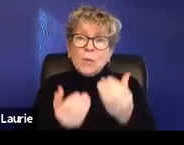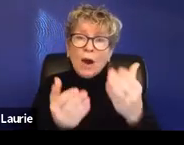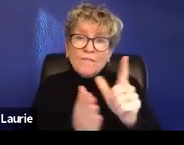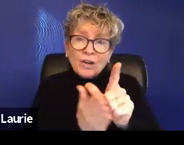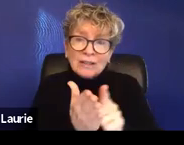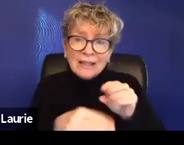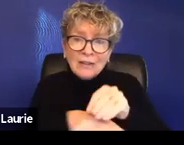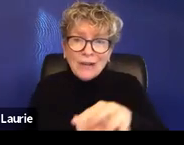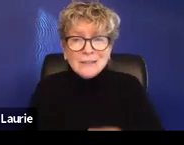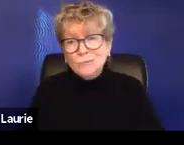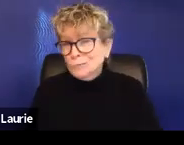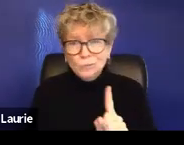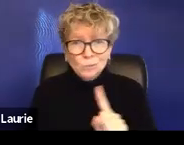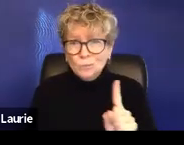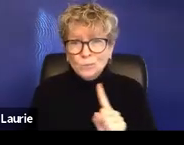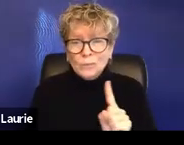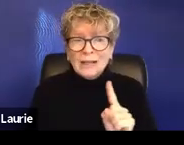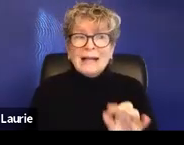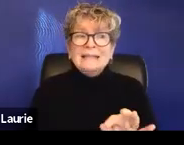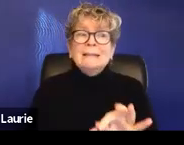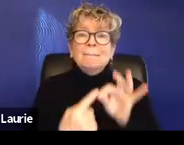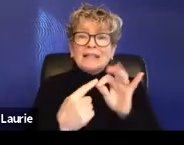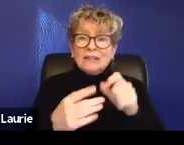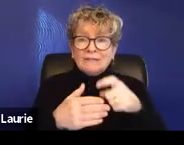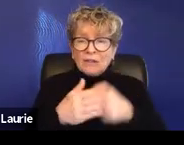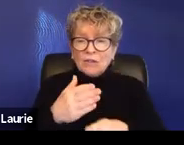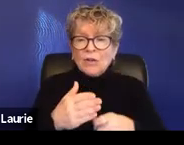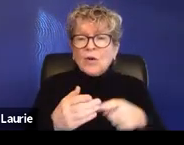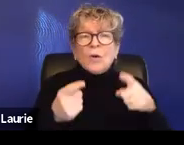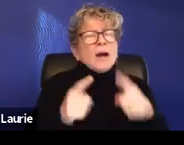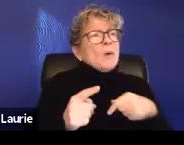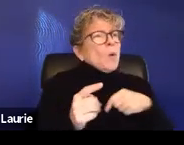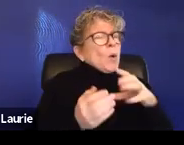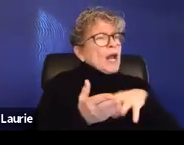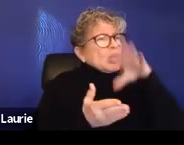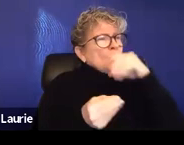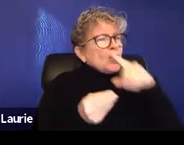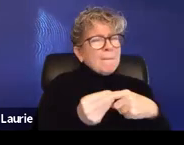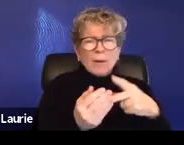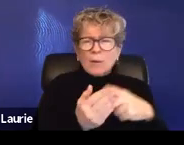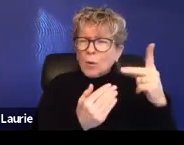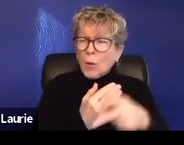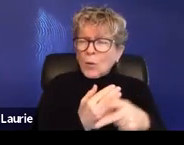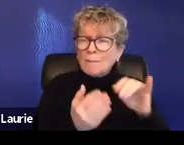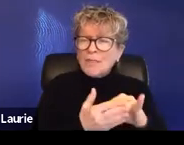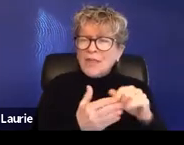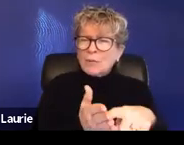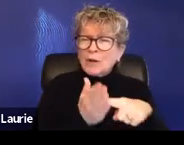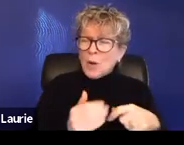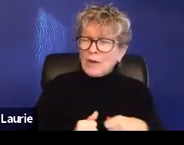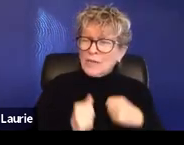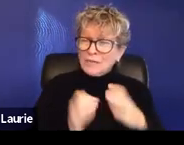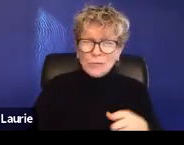um, especially for a fee. Uh, for example, we found out about a program that required survivors to